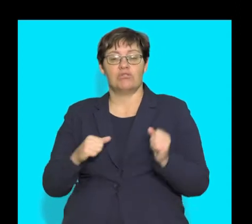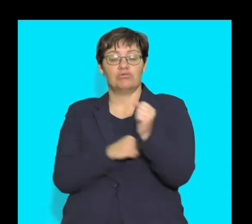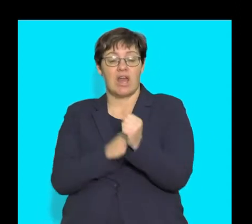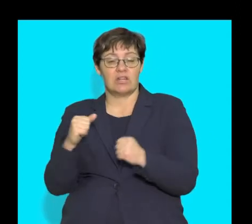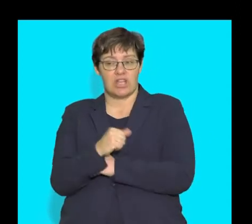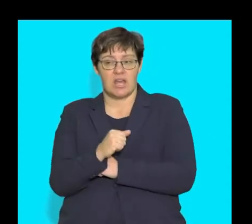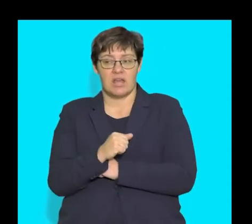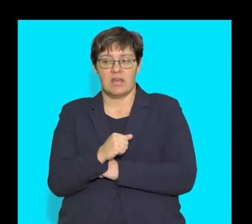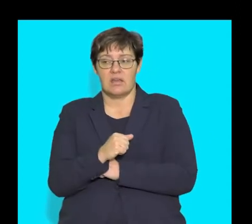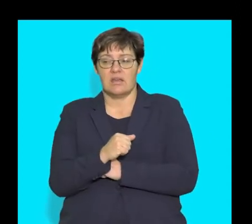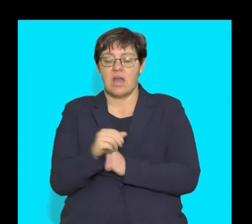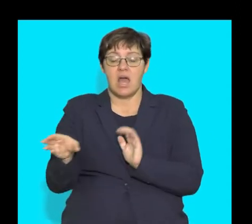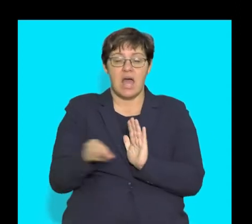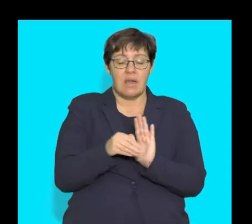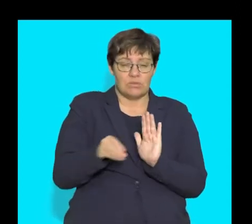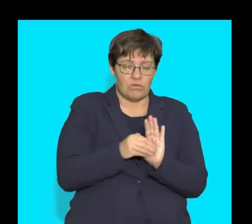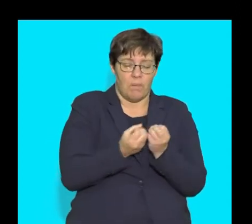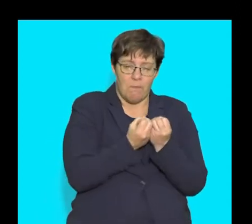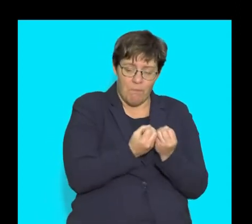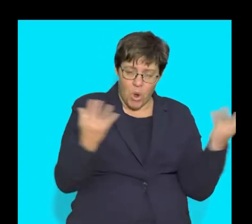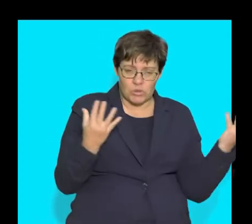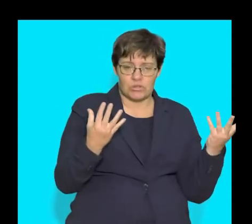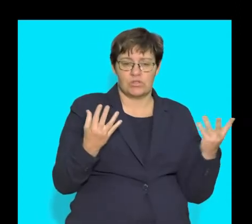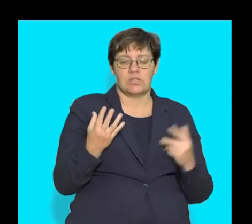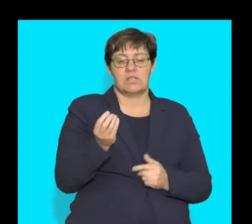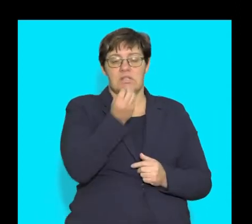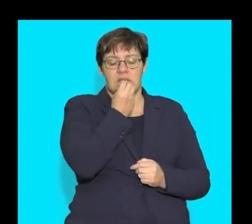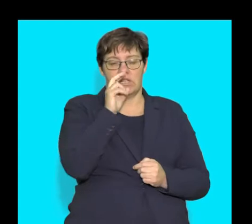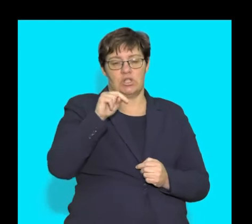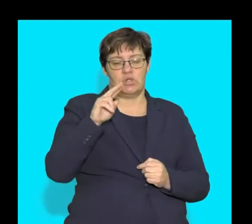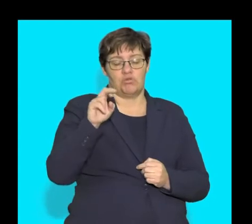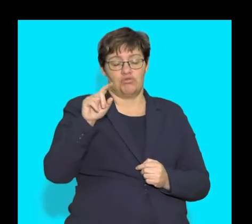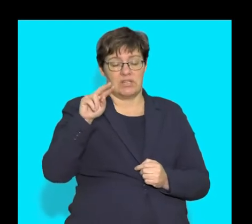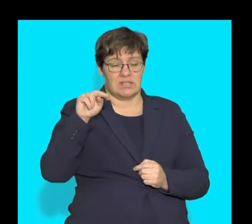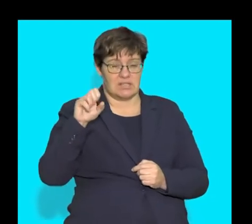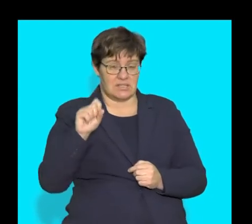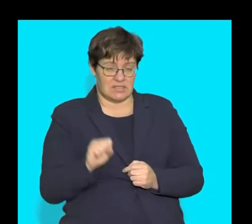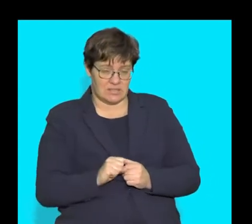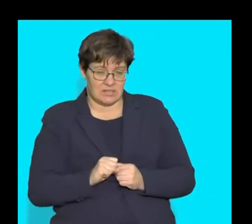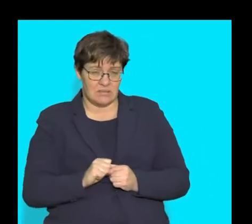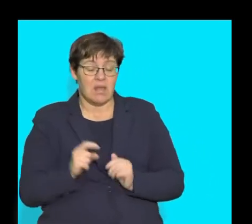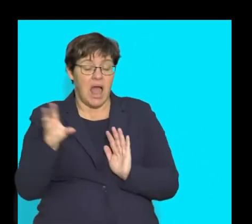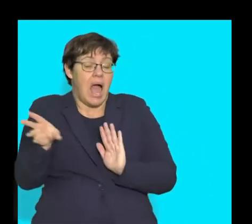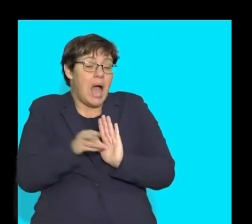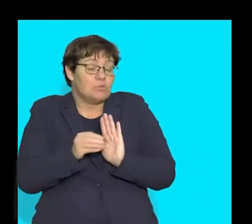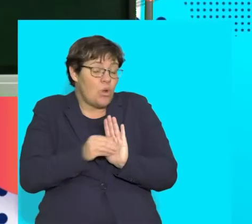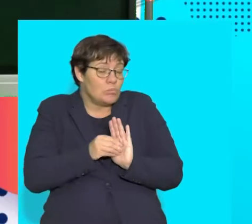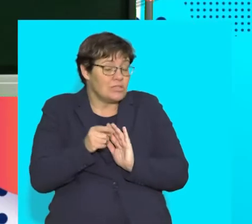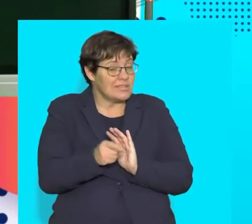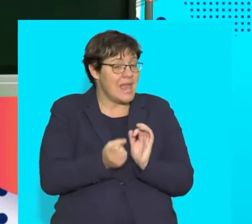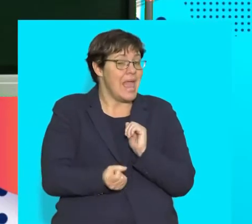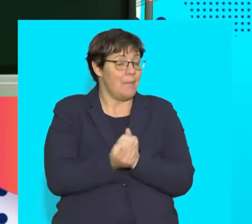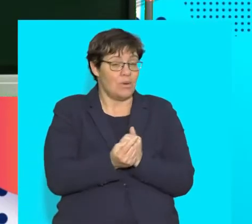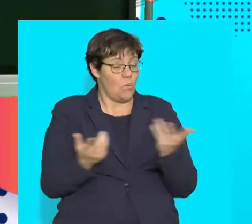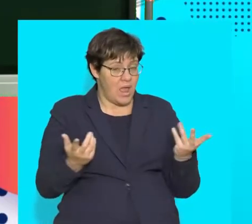absorbs most nutrients. So guys, remember that the absorption of nutrients happens